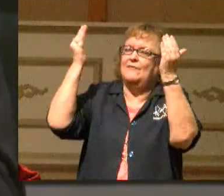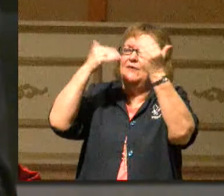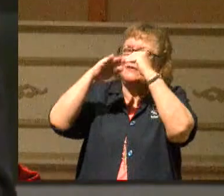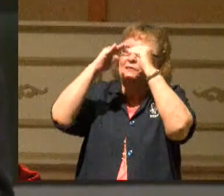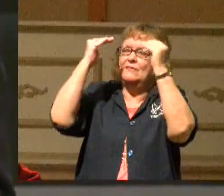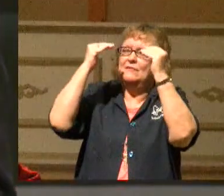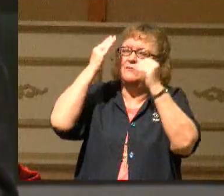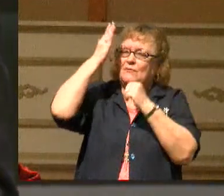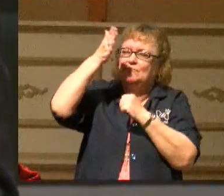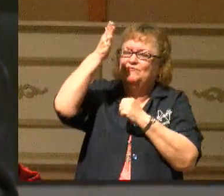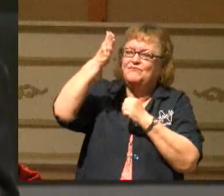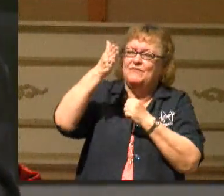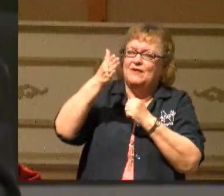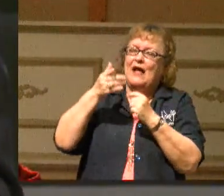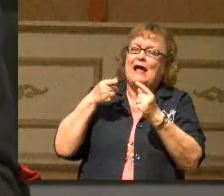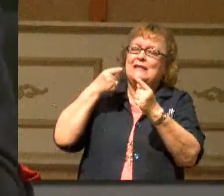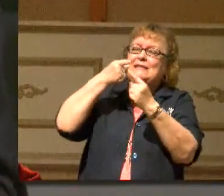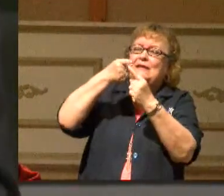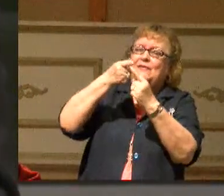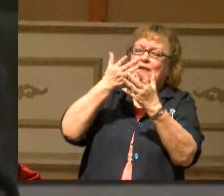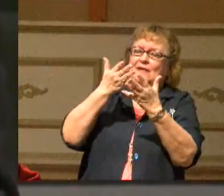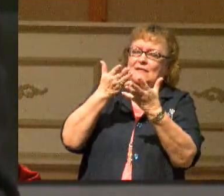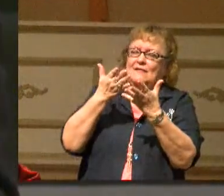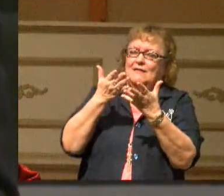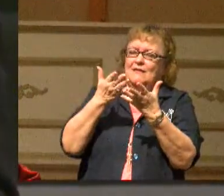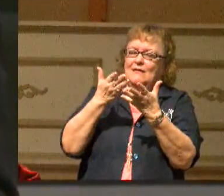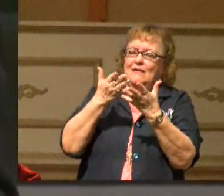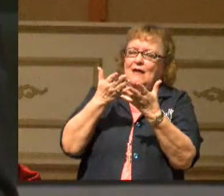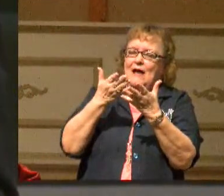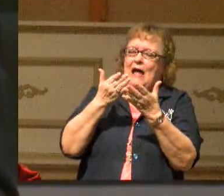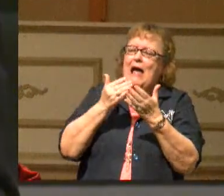Until then, help me to live for you.